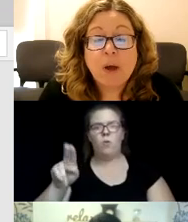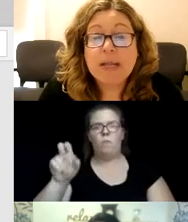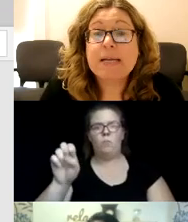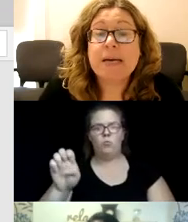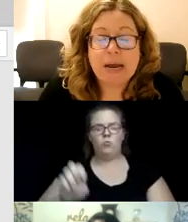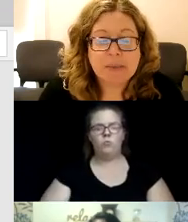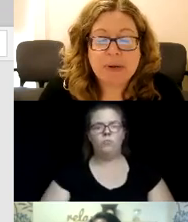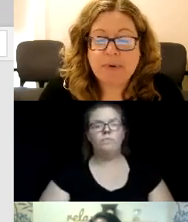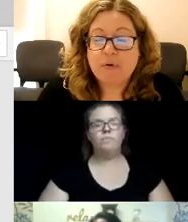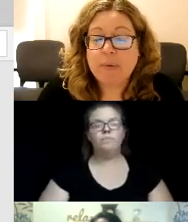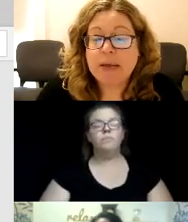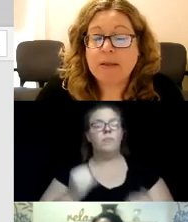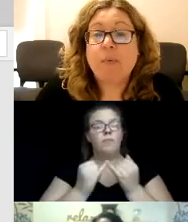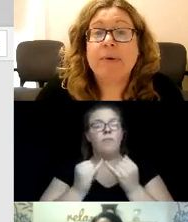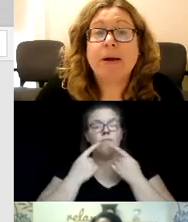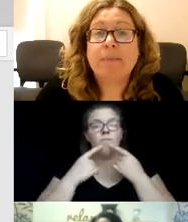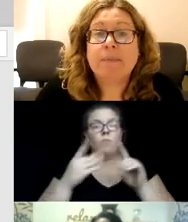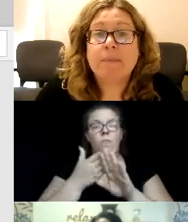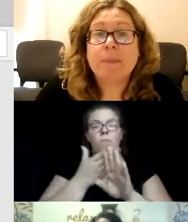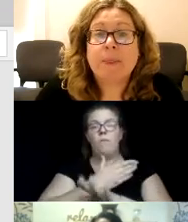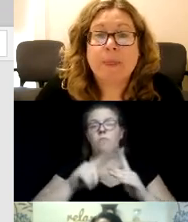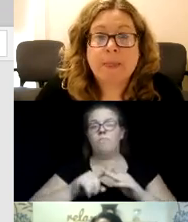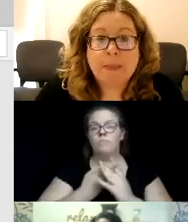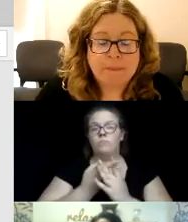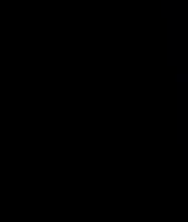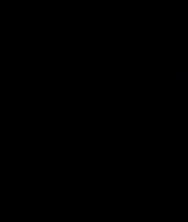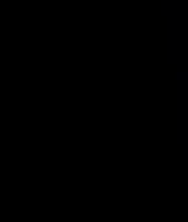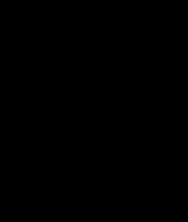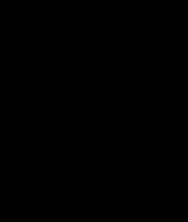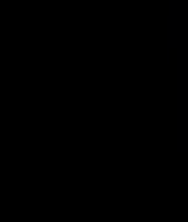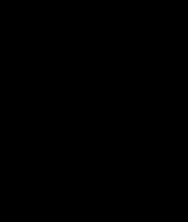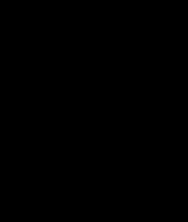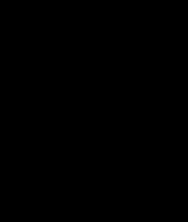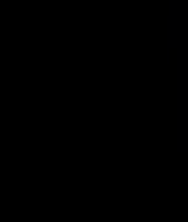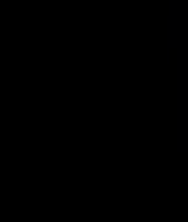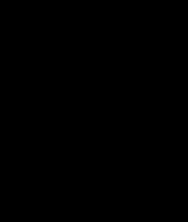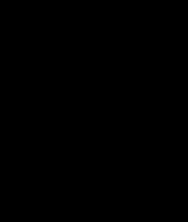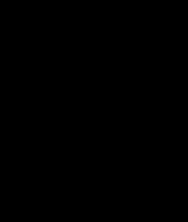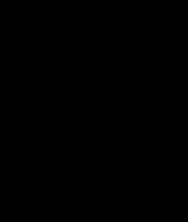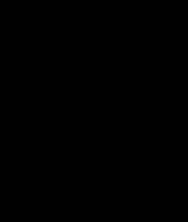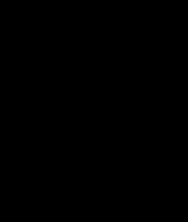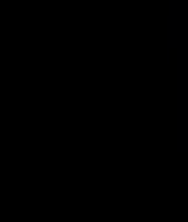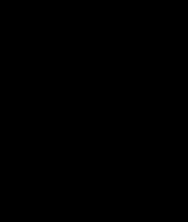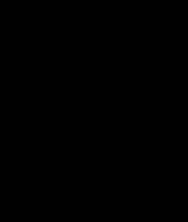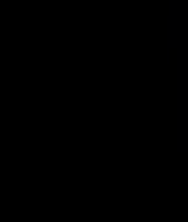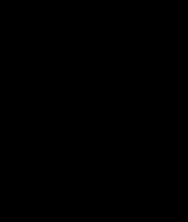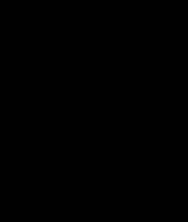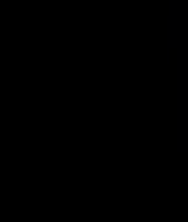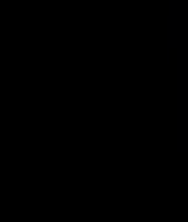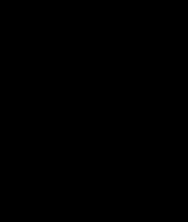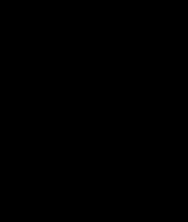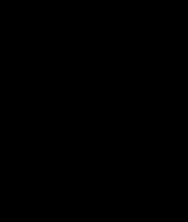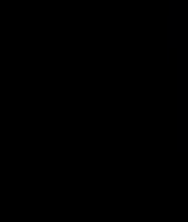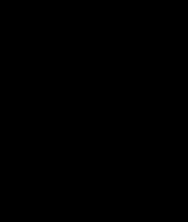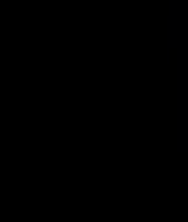One last announcement before we begin the webinar. The chat feature is disabled however you can ask these questions